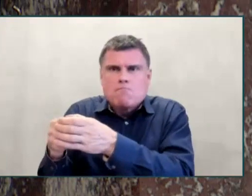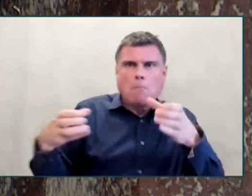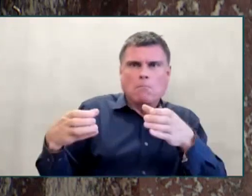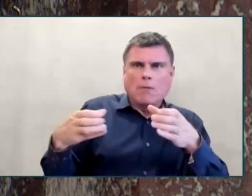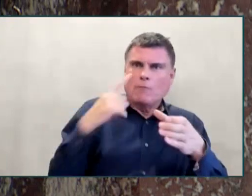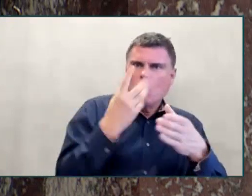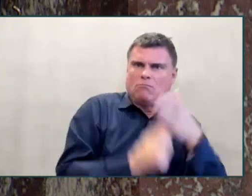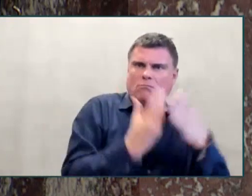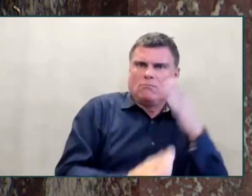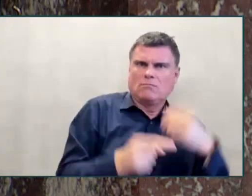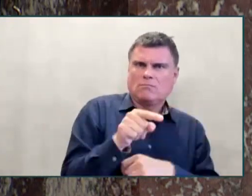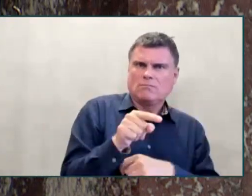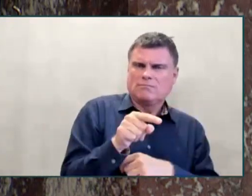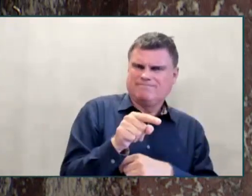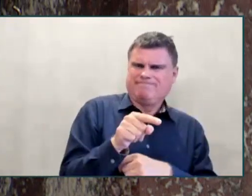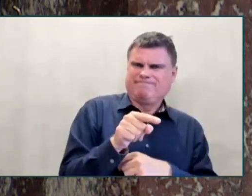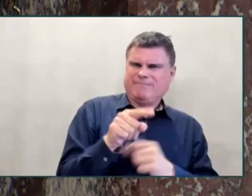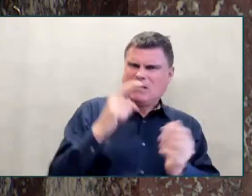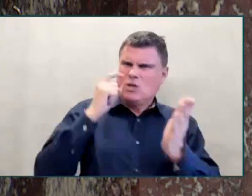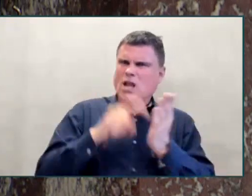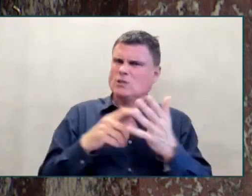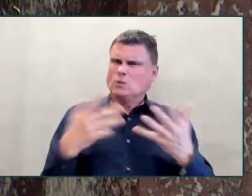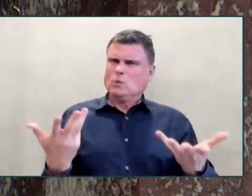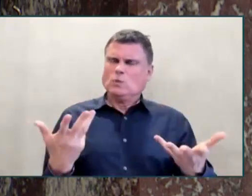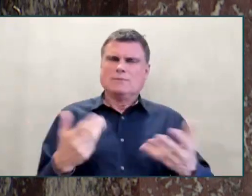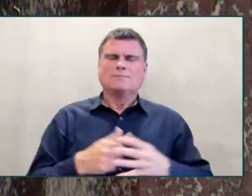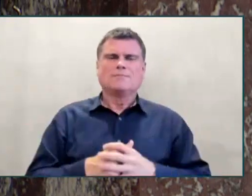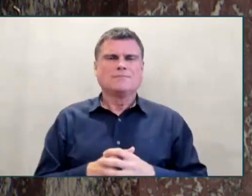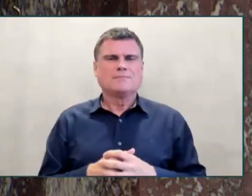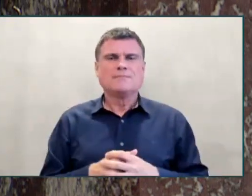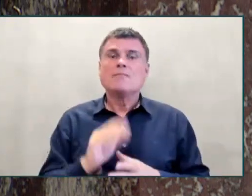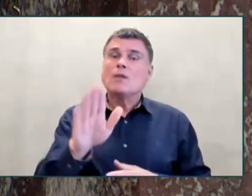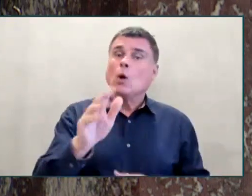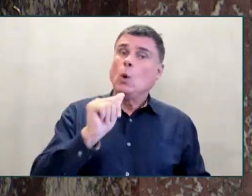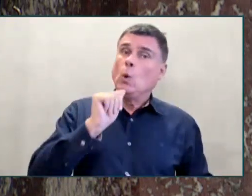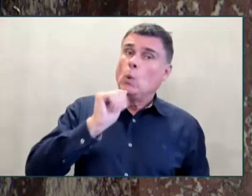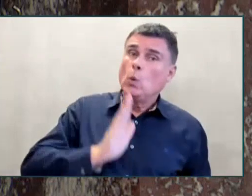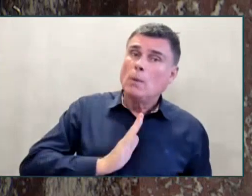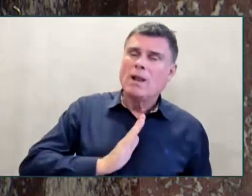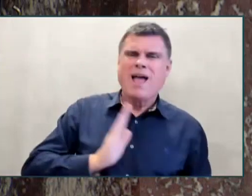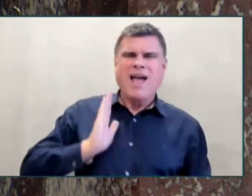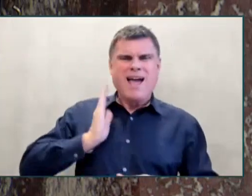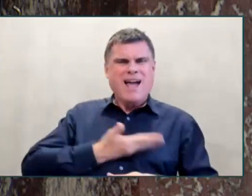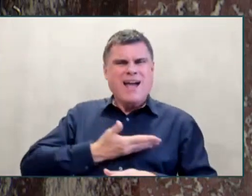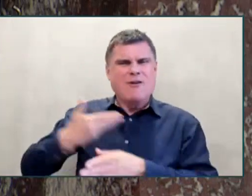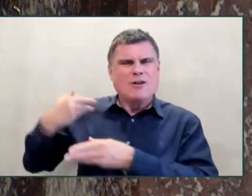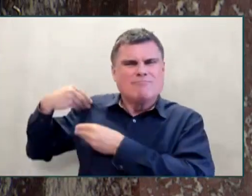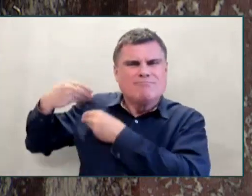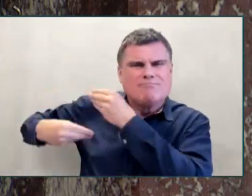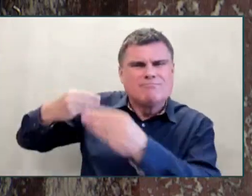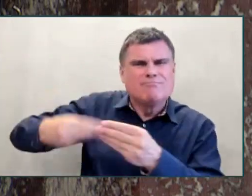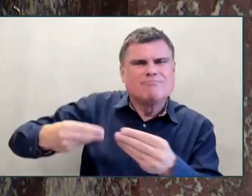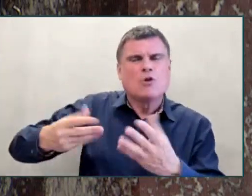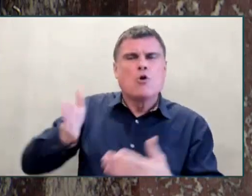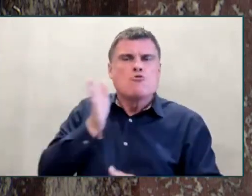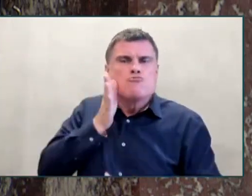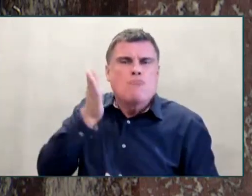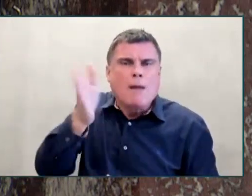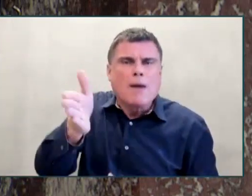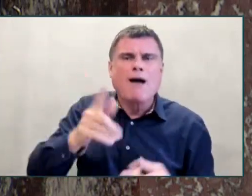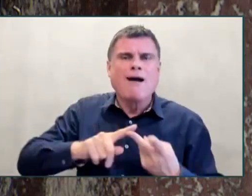our matriarchs, our grandmothers, mothers, sisters, aunts, cousins. For 36.5 percent